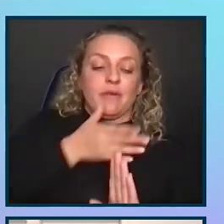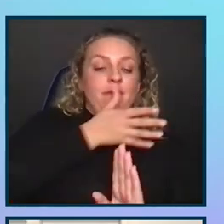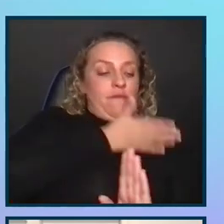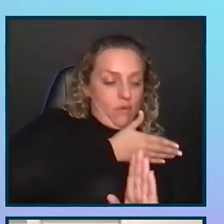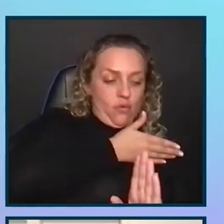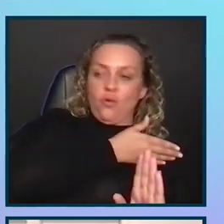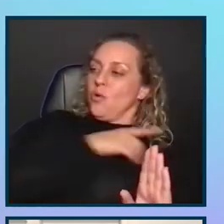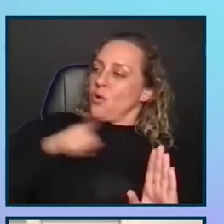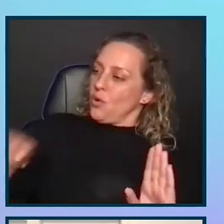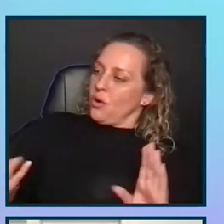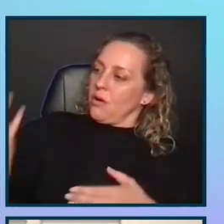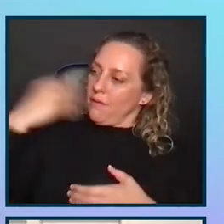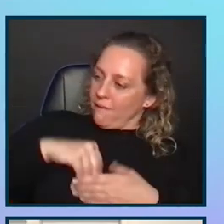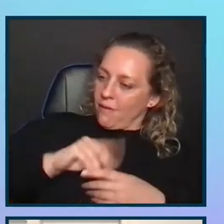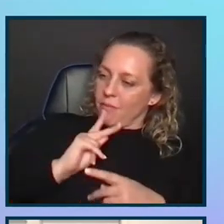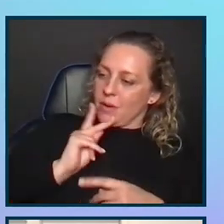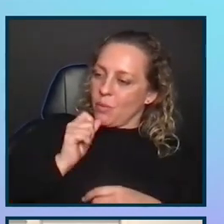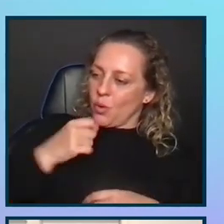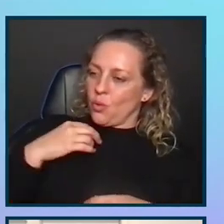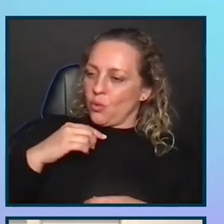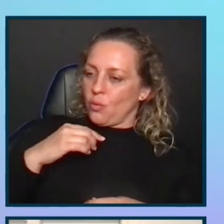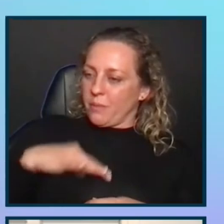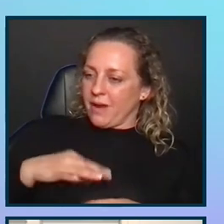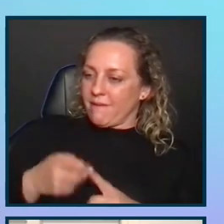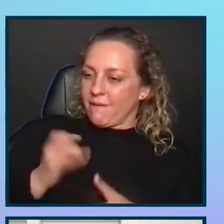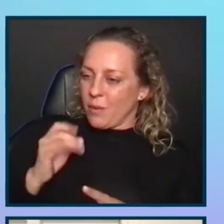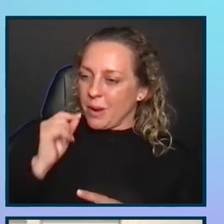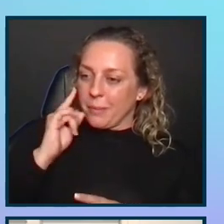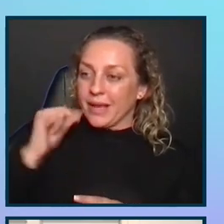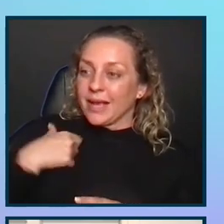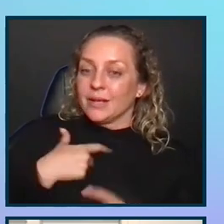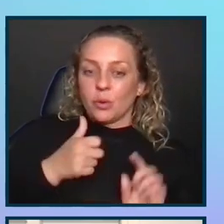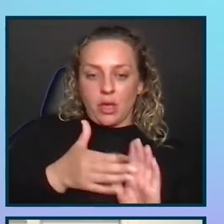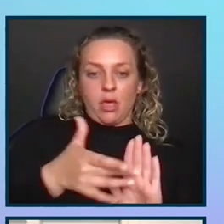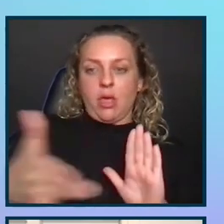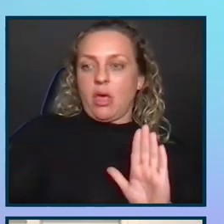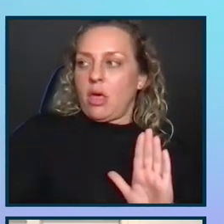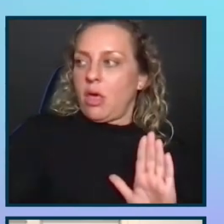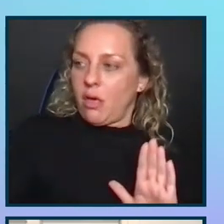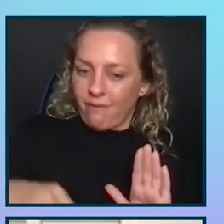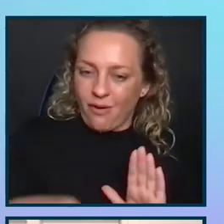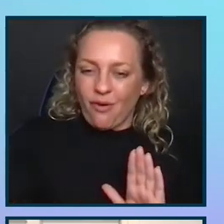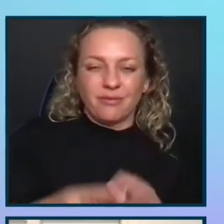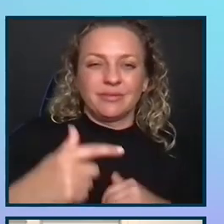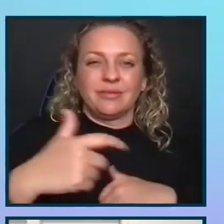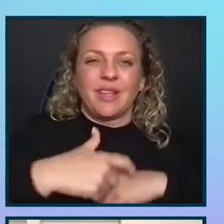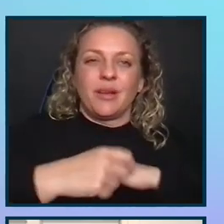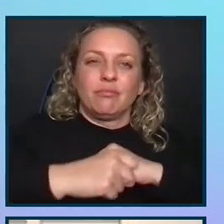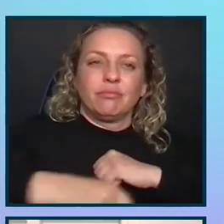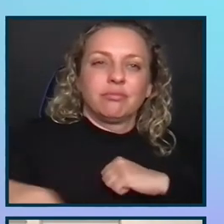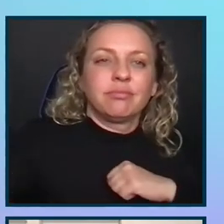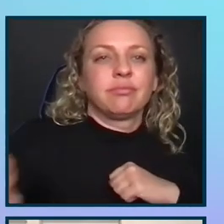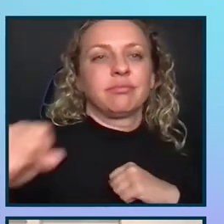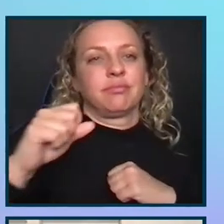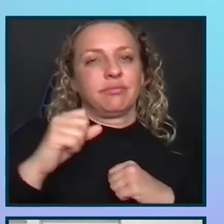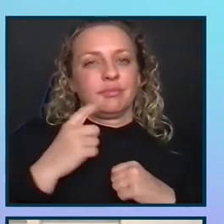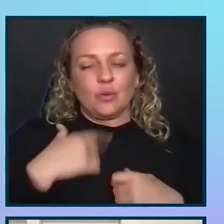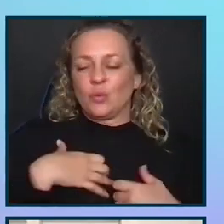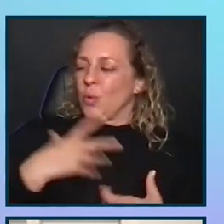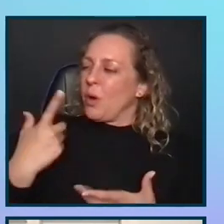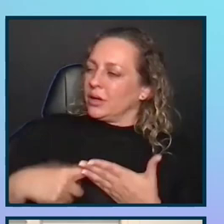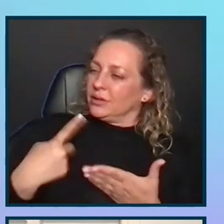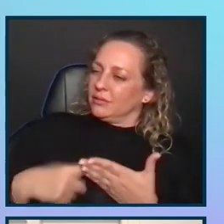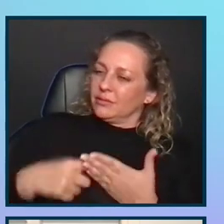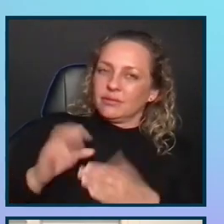drags an audit process out. And we also wanted to keep those consulting hours for follow-up validation. So John, Chapter